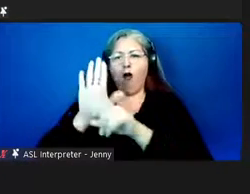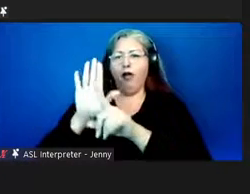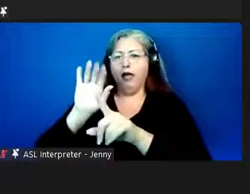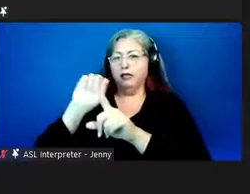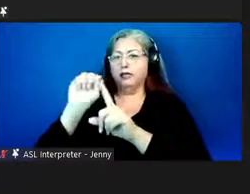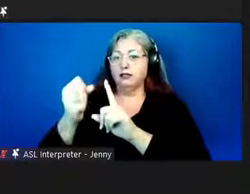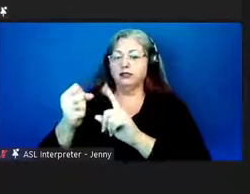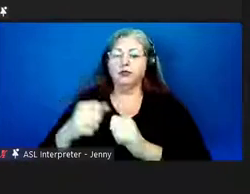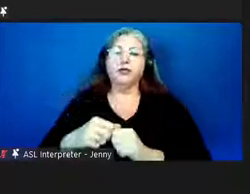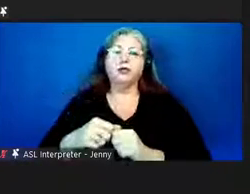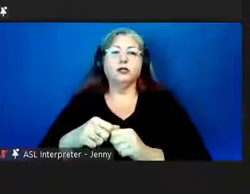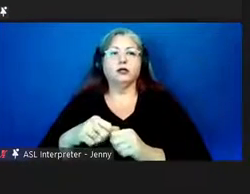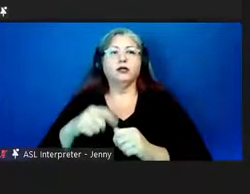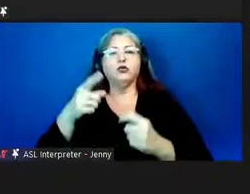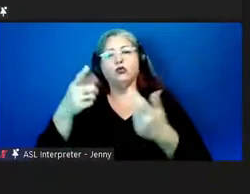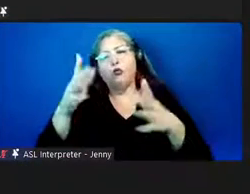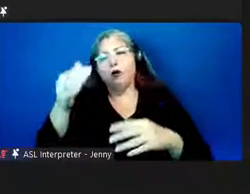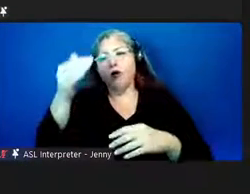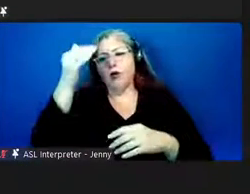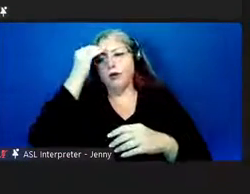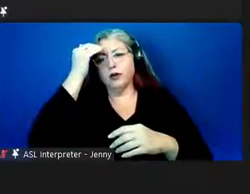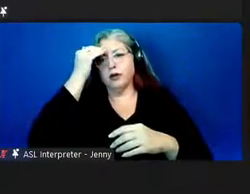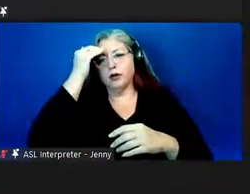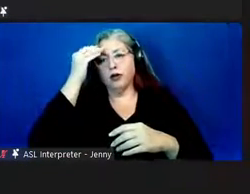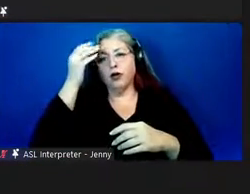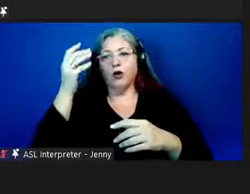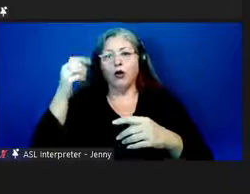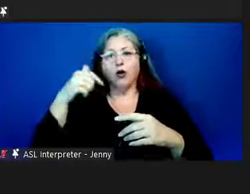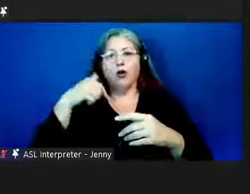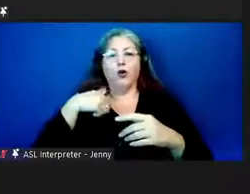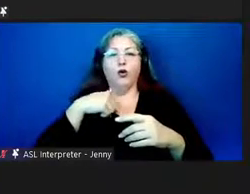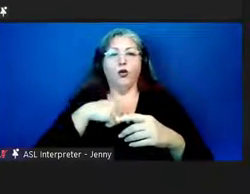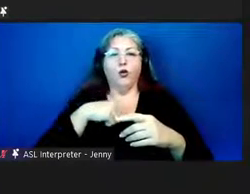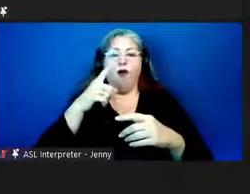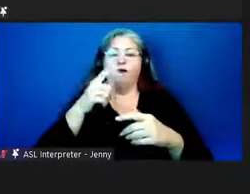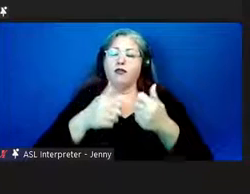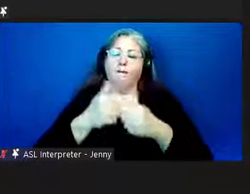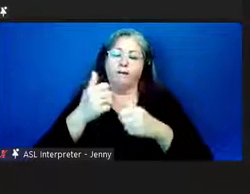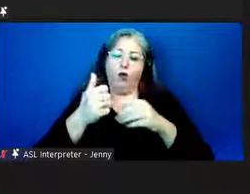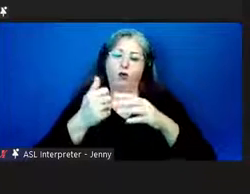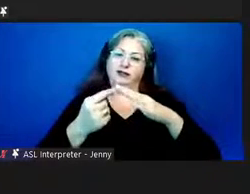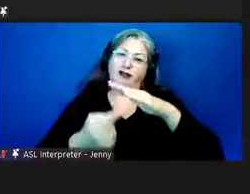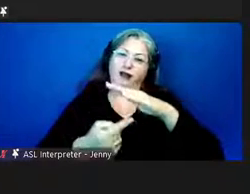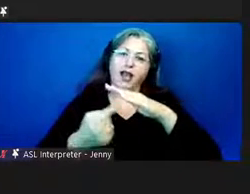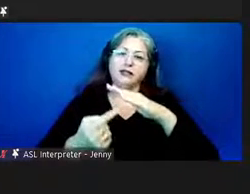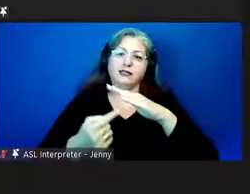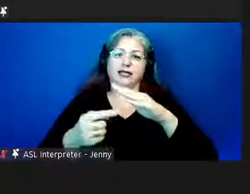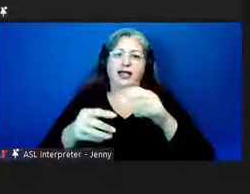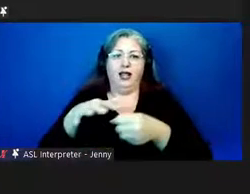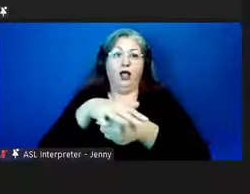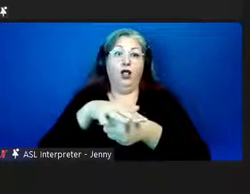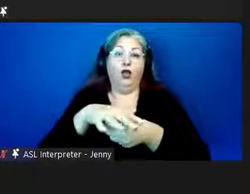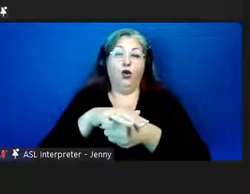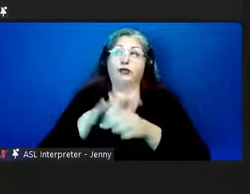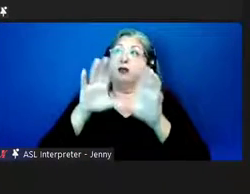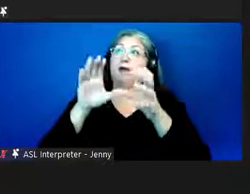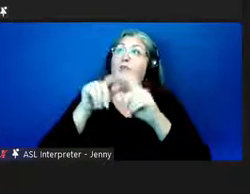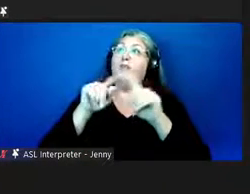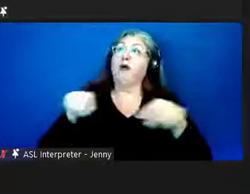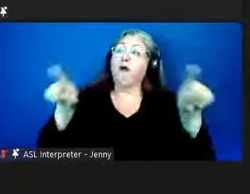as you know we we are one of the most isolated locations in the world